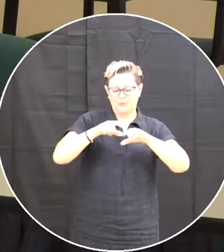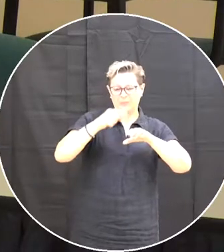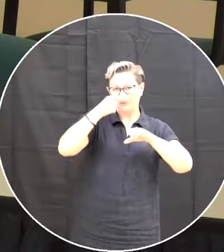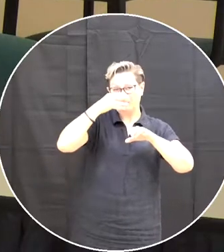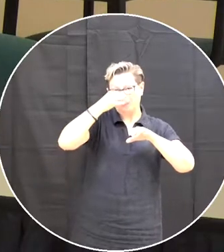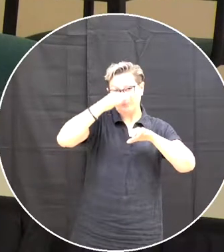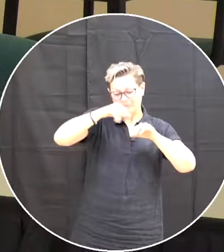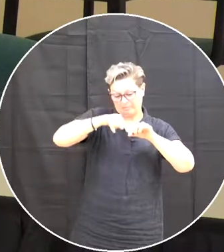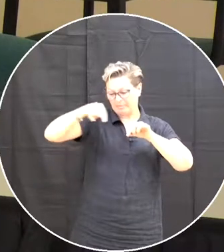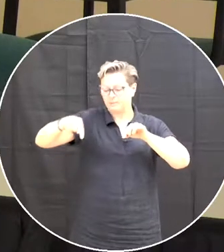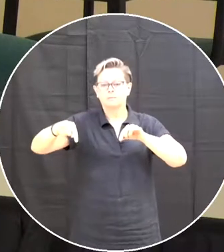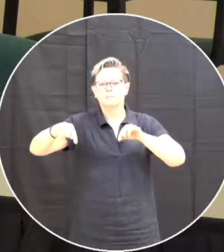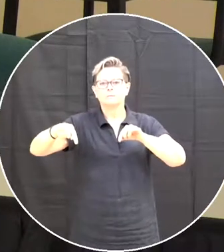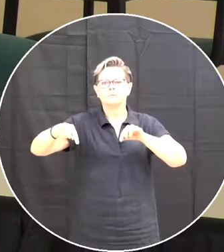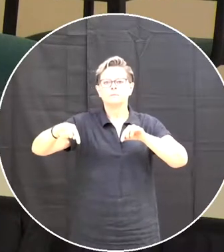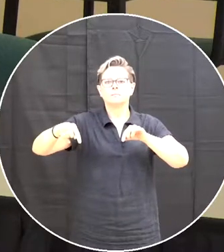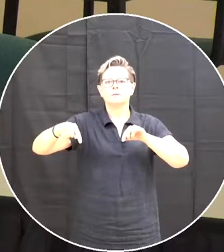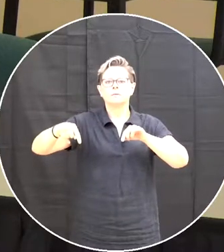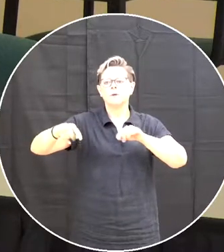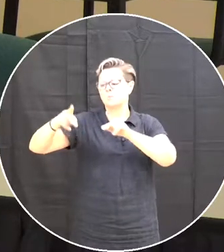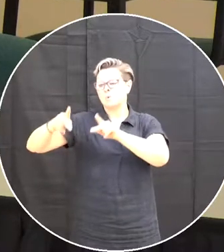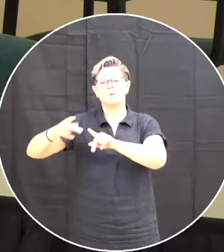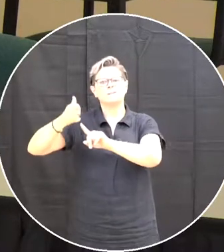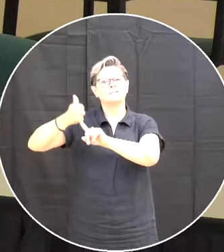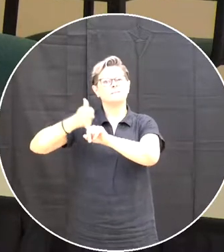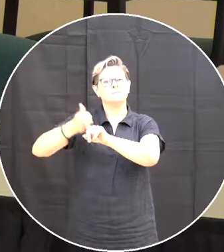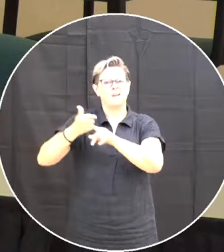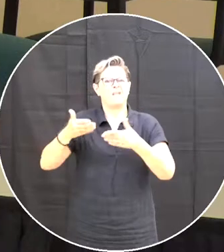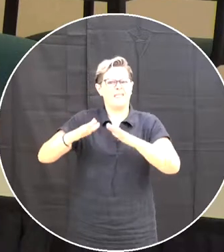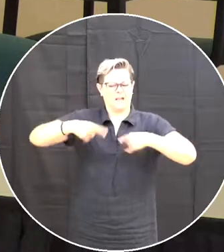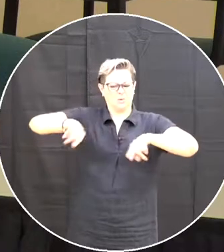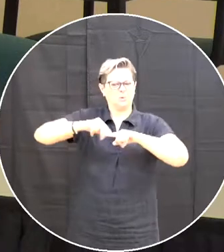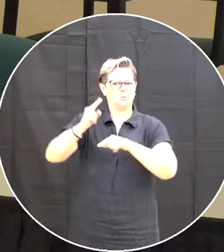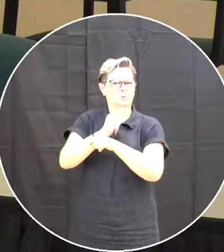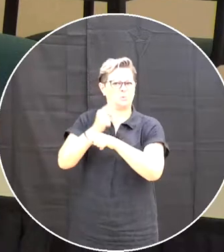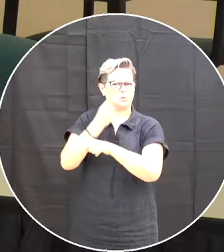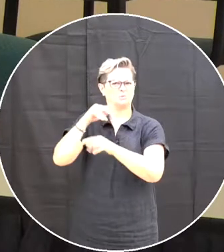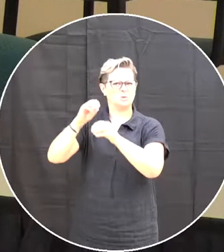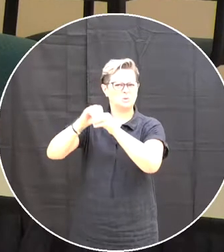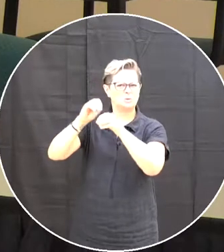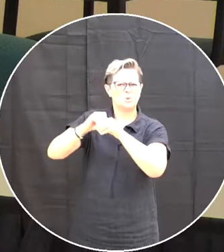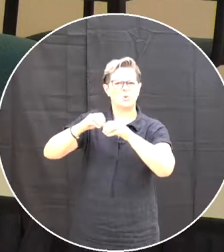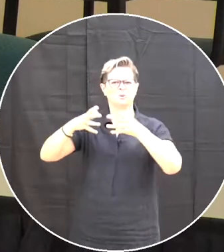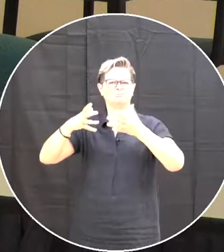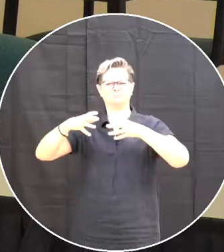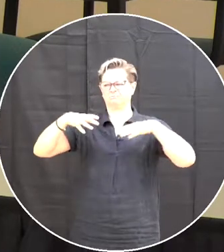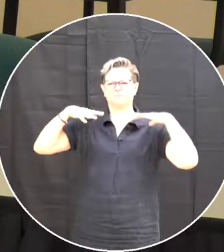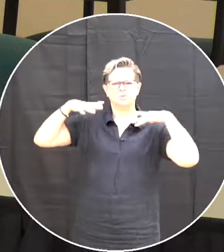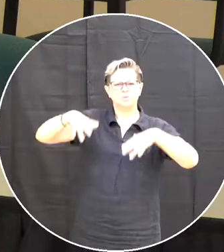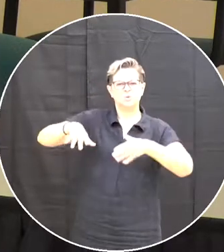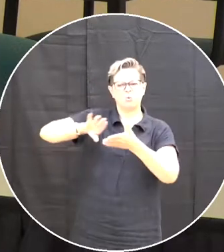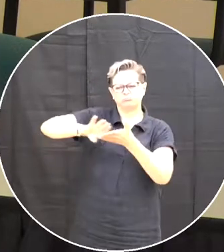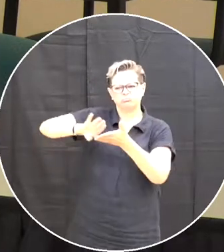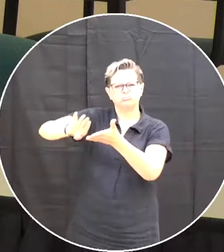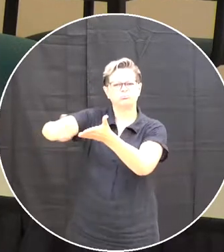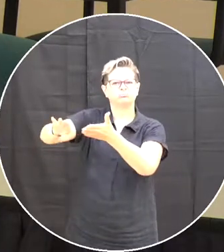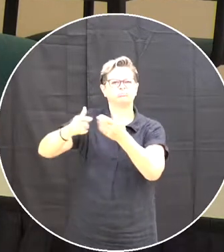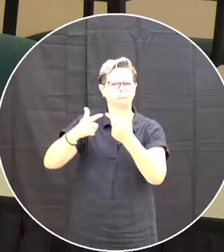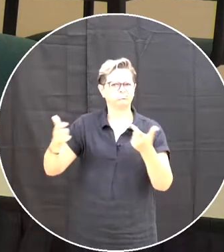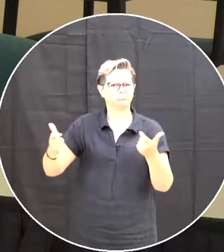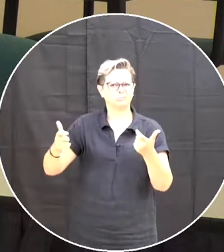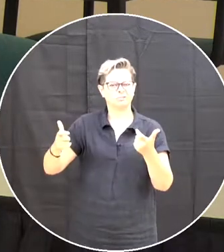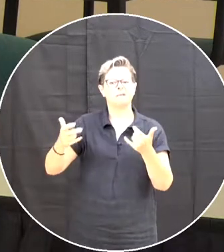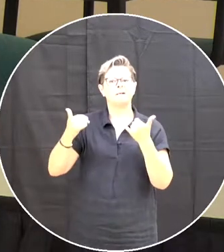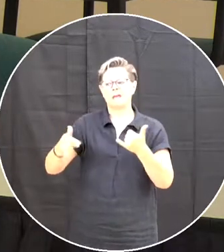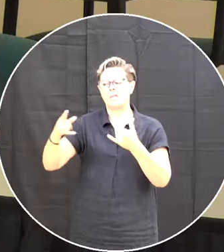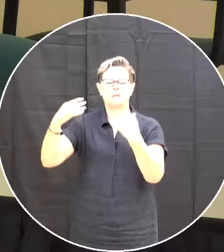land that a citizen was graciously letting us use for storing snow to be able to clear a lot and this citizen is